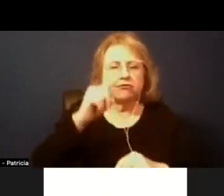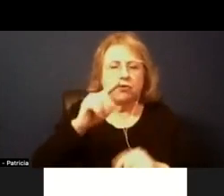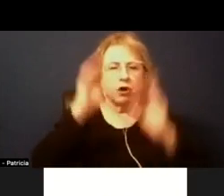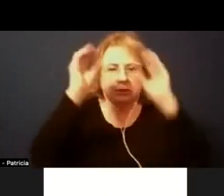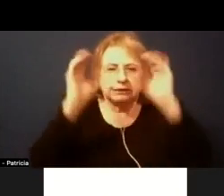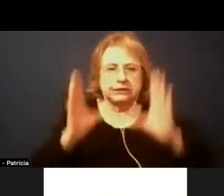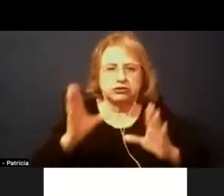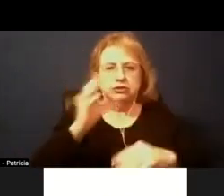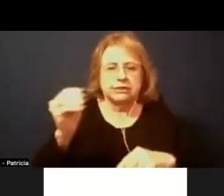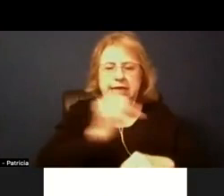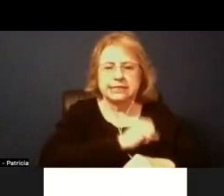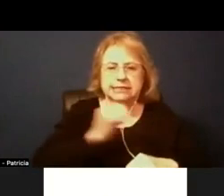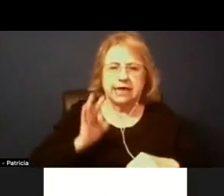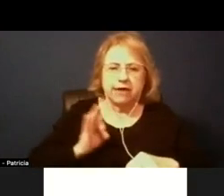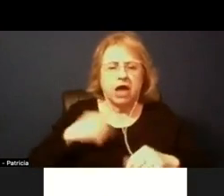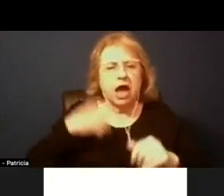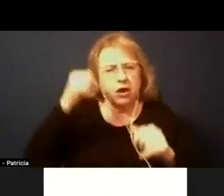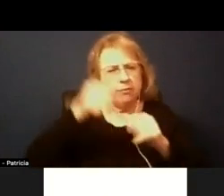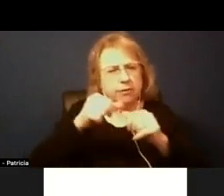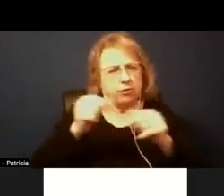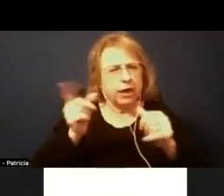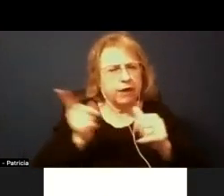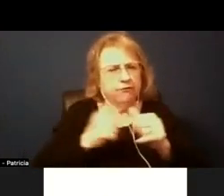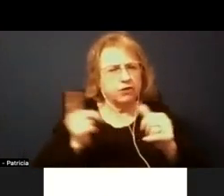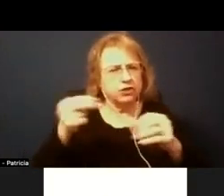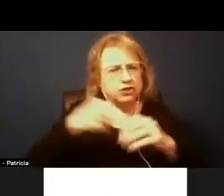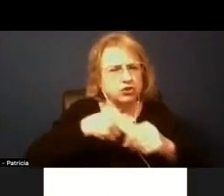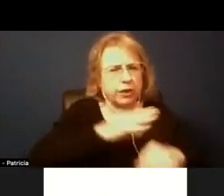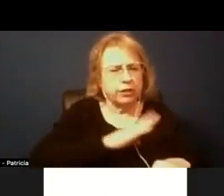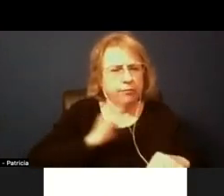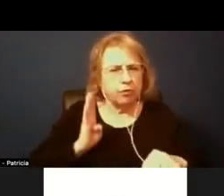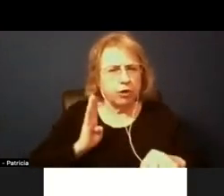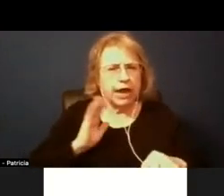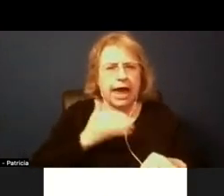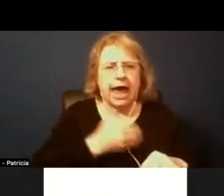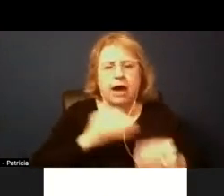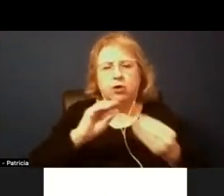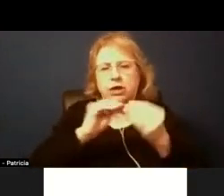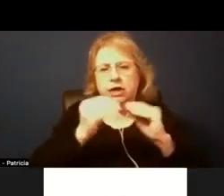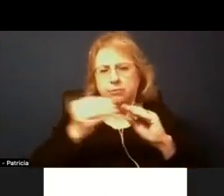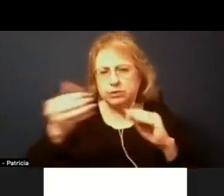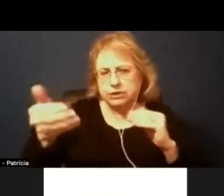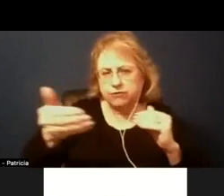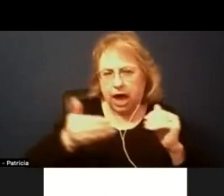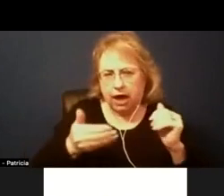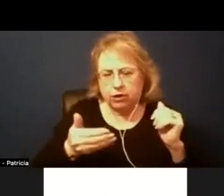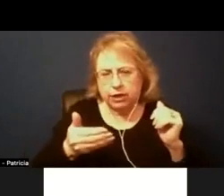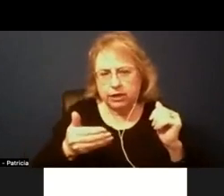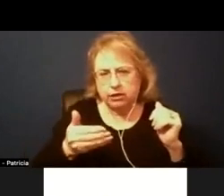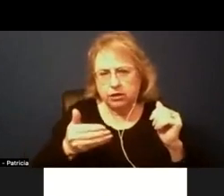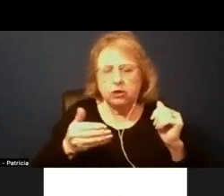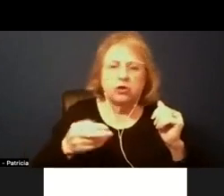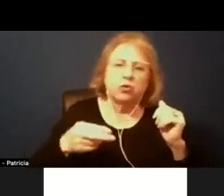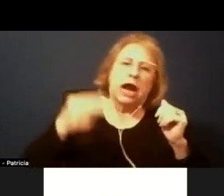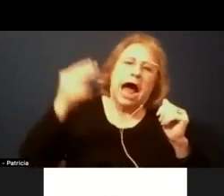um i recall when i first joined the board that our numbers of hiring were a lot higher